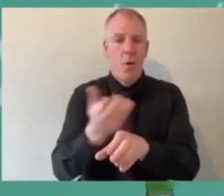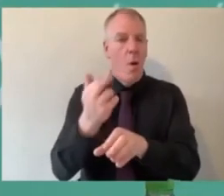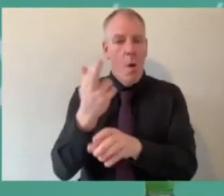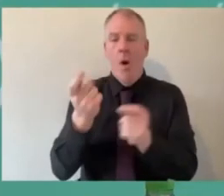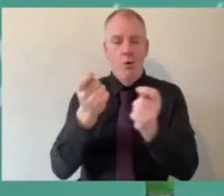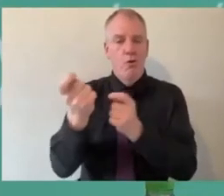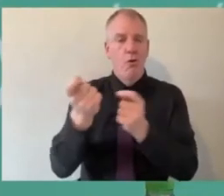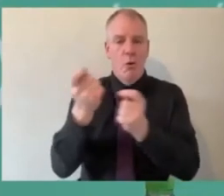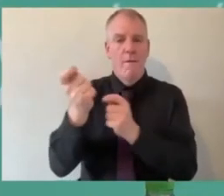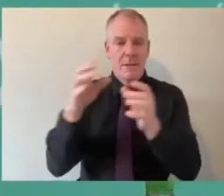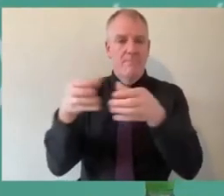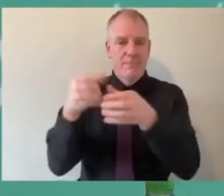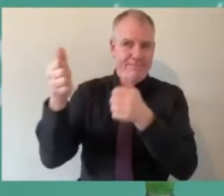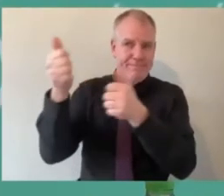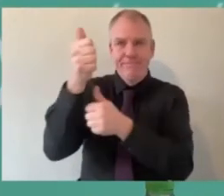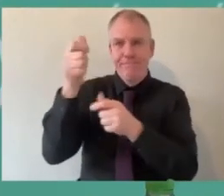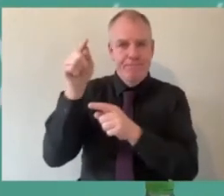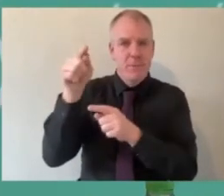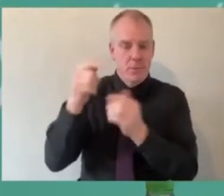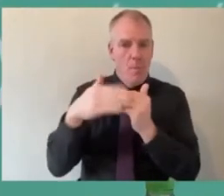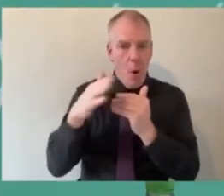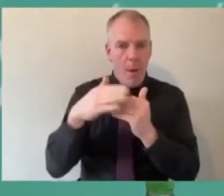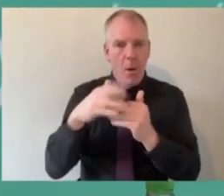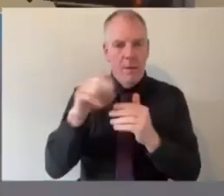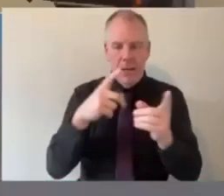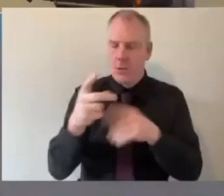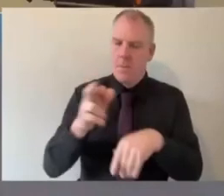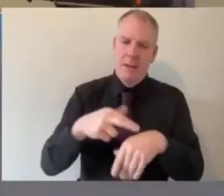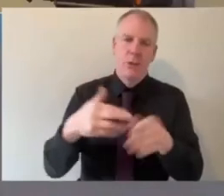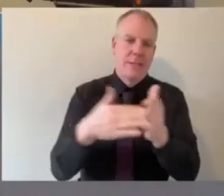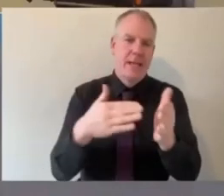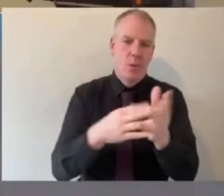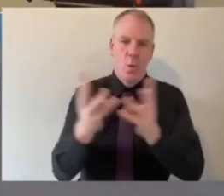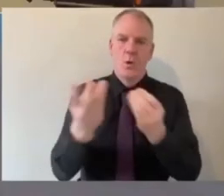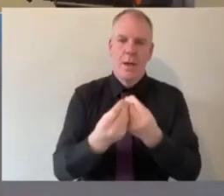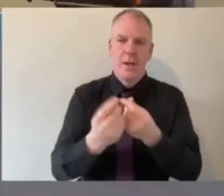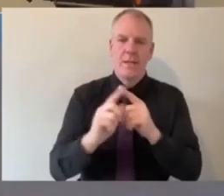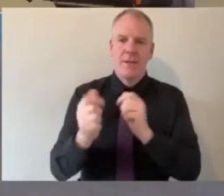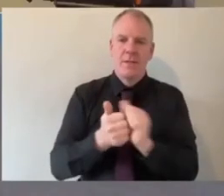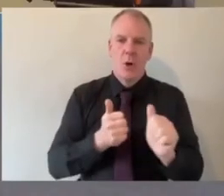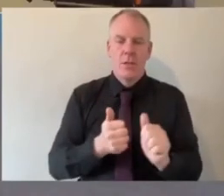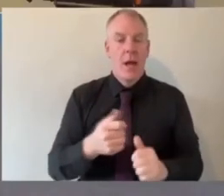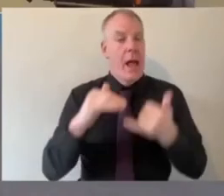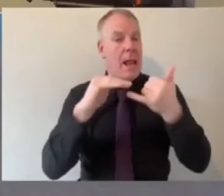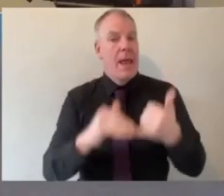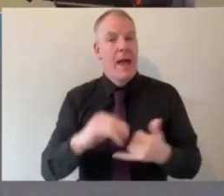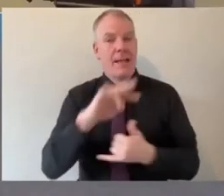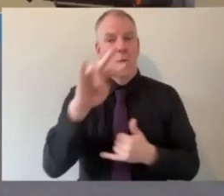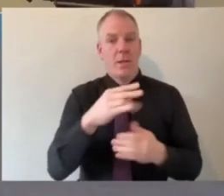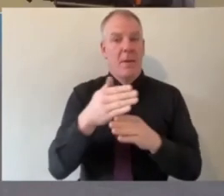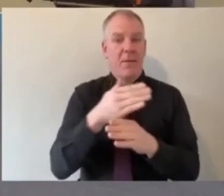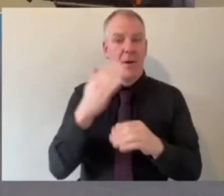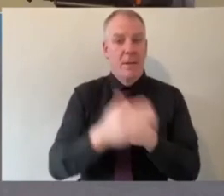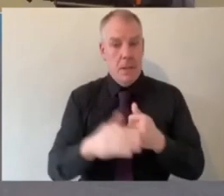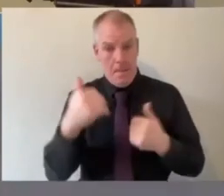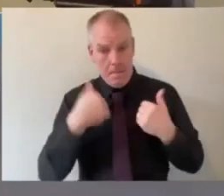and so the more of that that we can do the better absolutely uh i think we have time for one final question i think um this guy at the